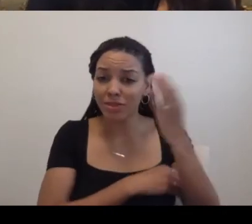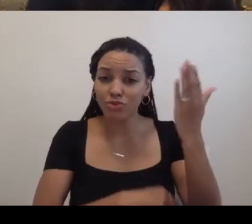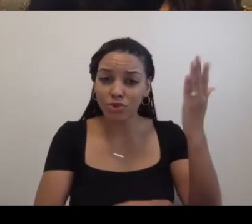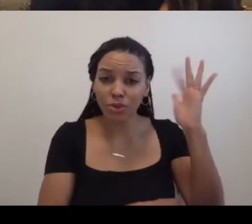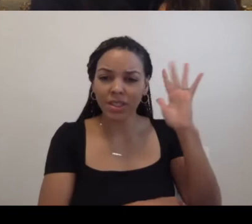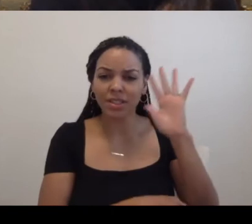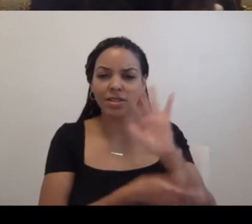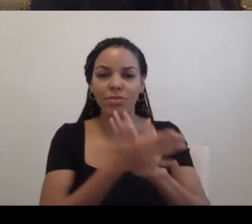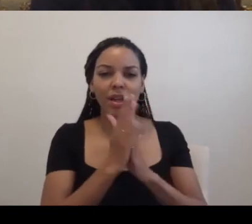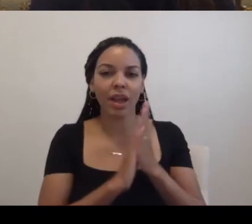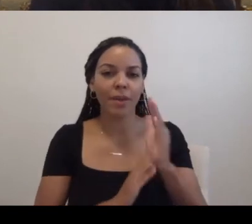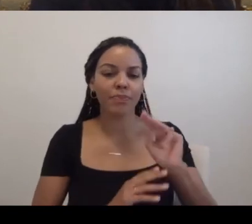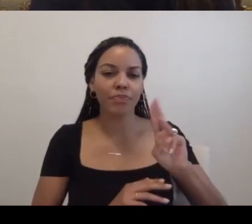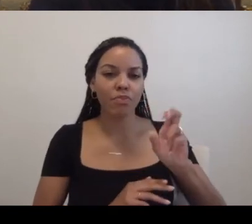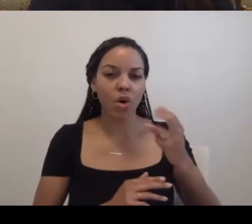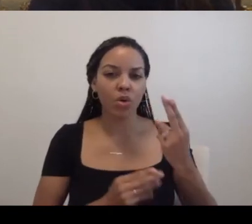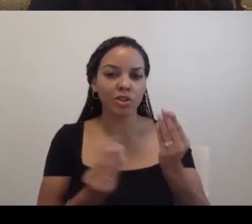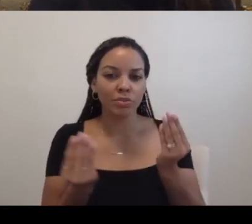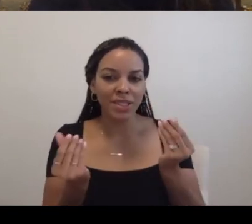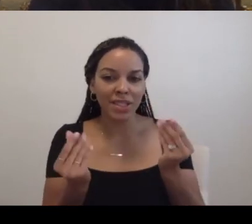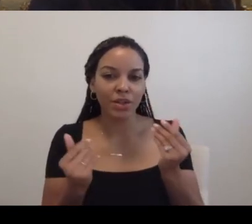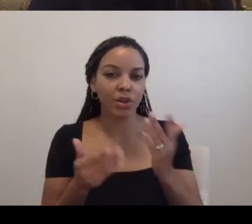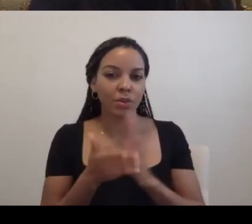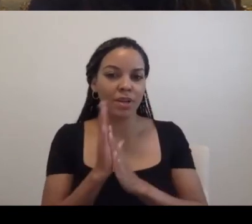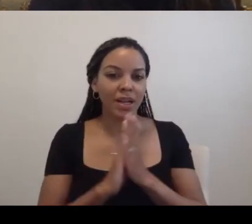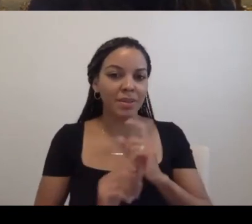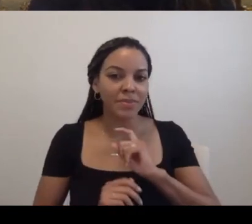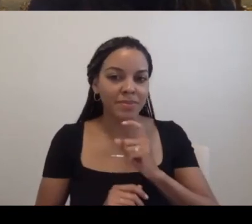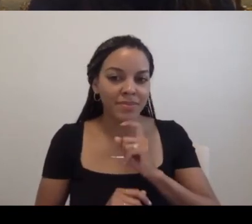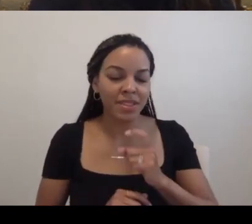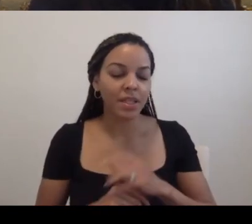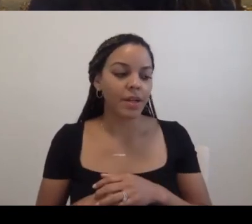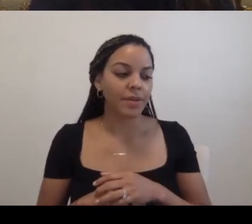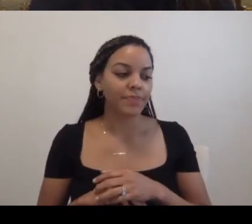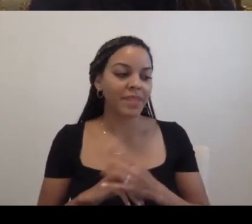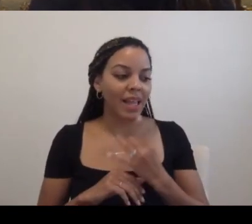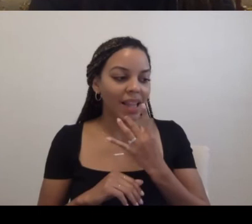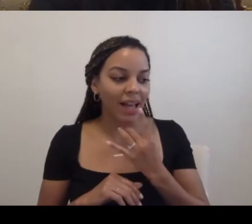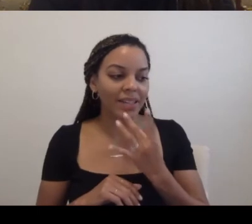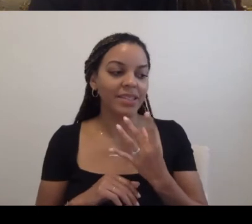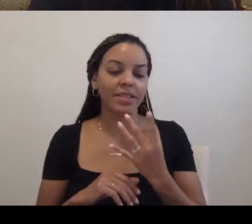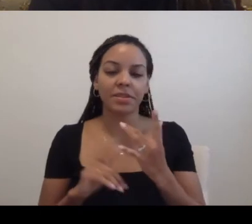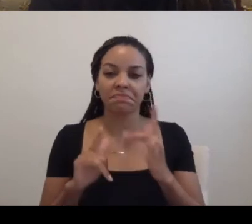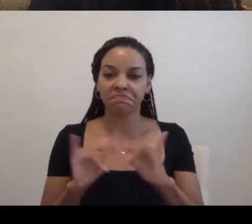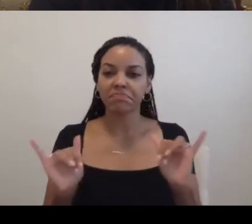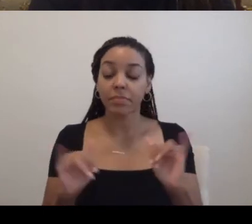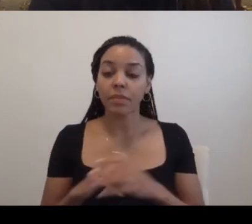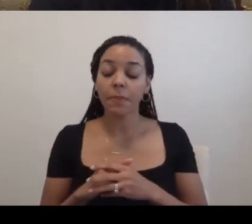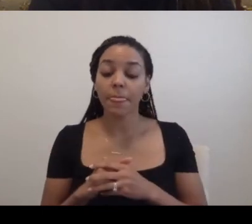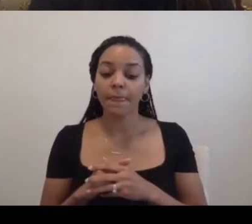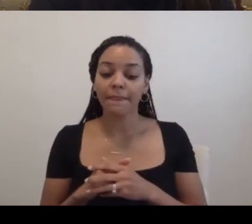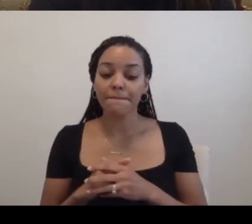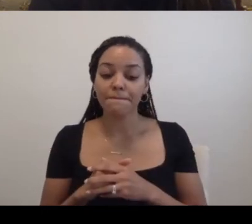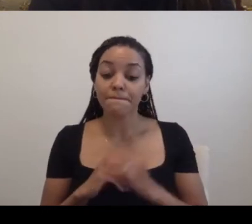mulch mulching material, steel, um, lights. And to do that,